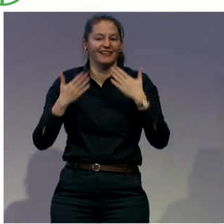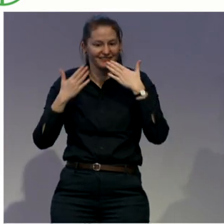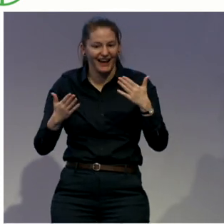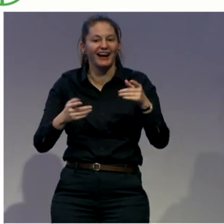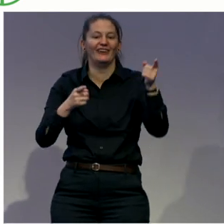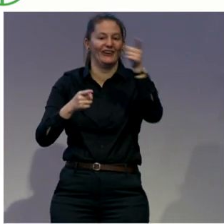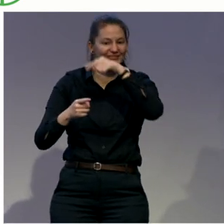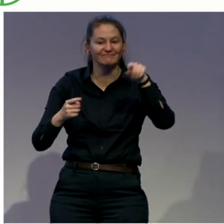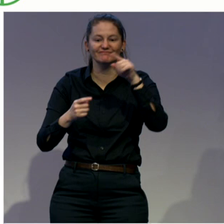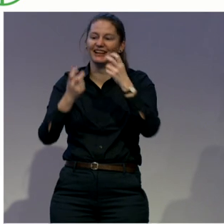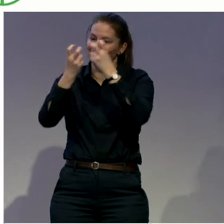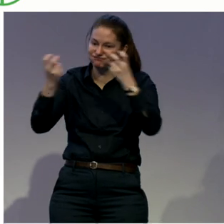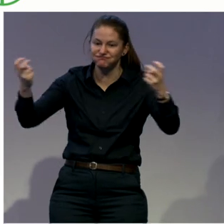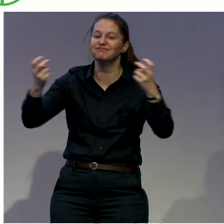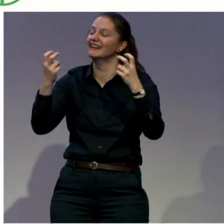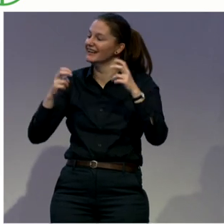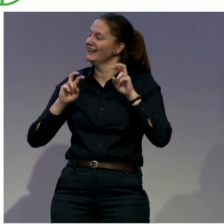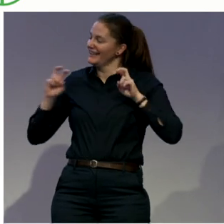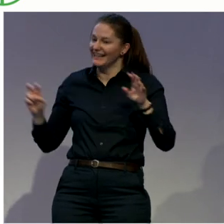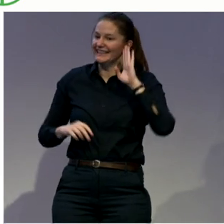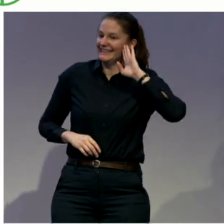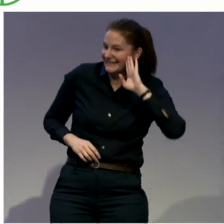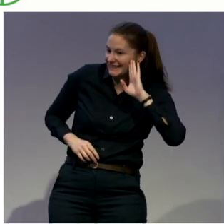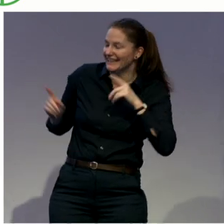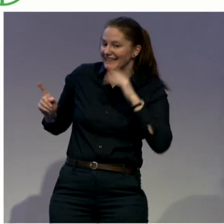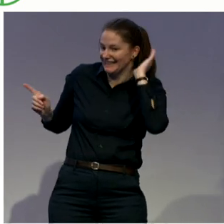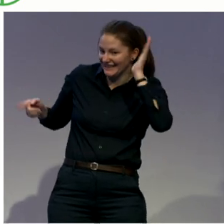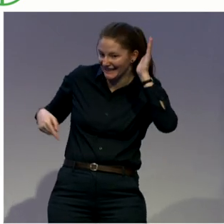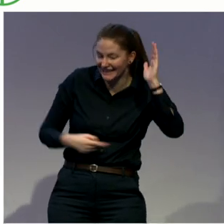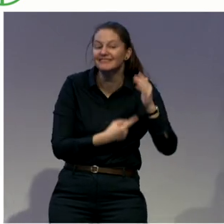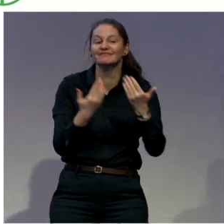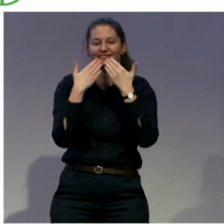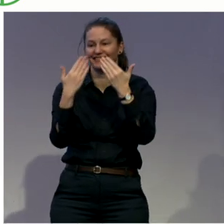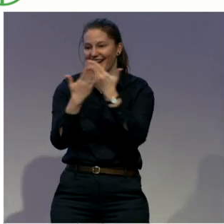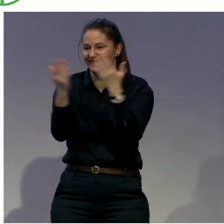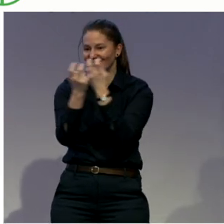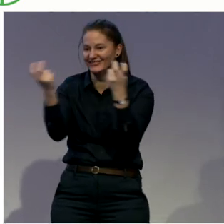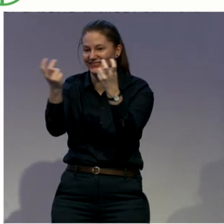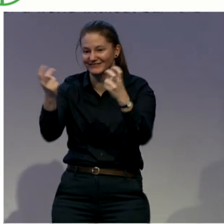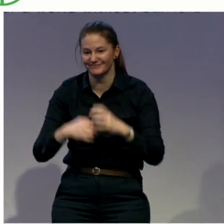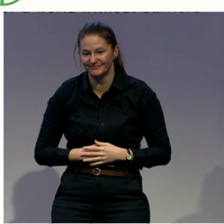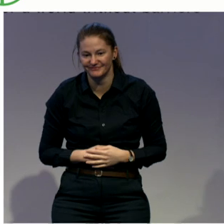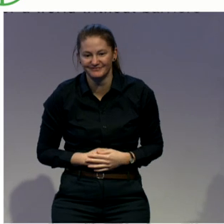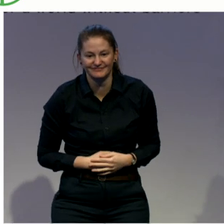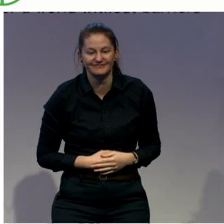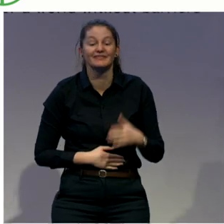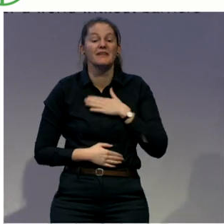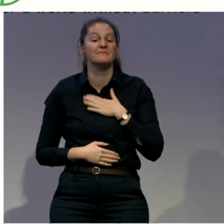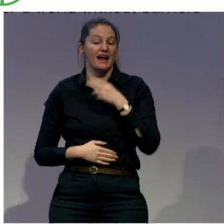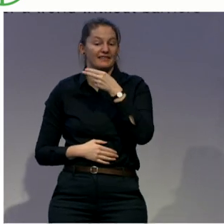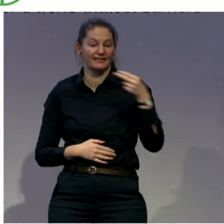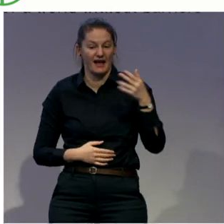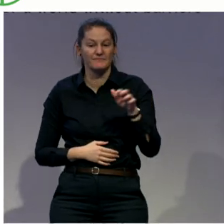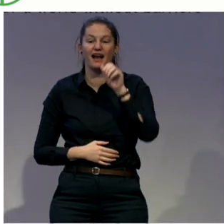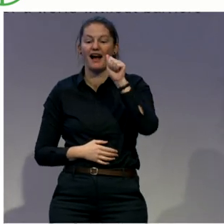sticking around for this. We really appreciate it. My name is Ariel Sims. I am the Senior Program Manager and Attorney